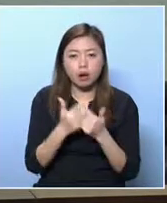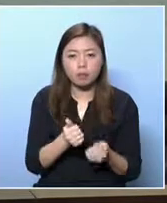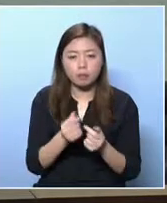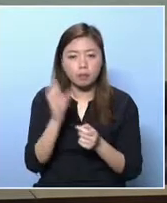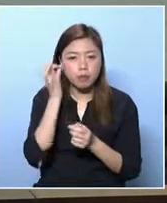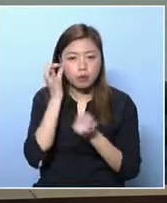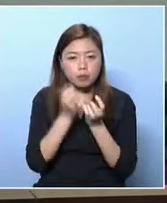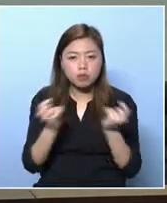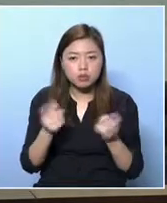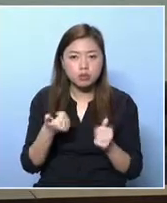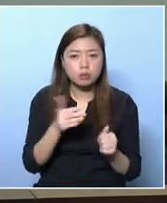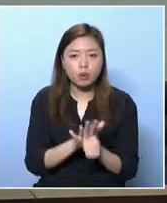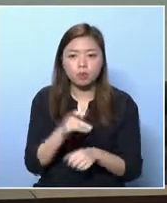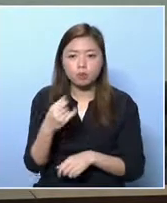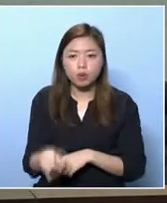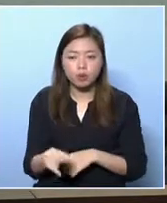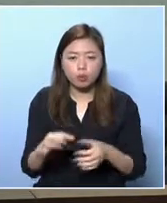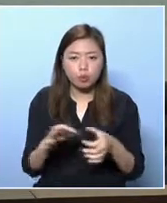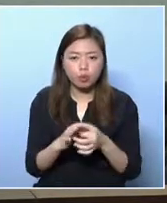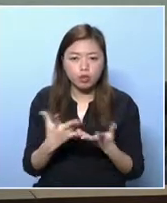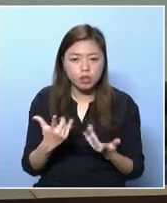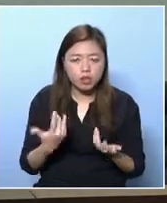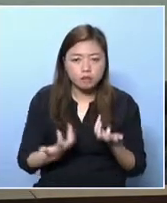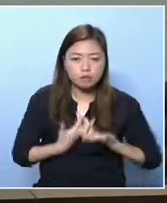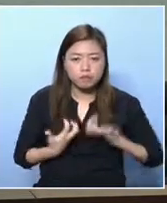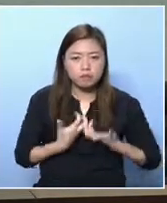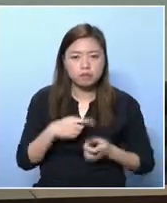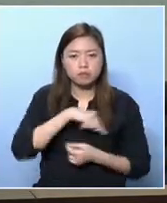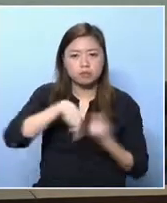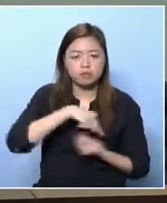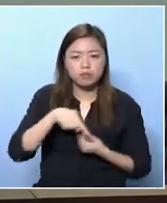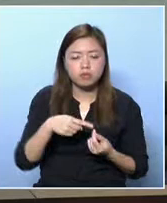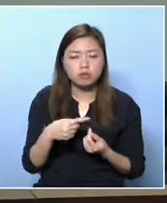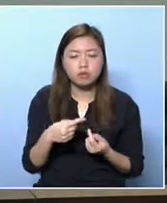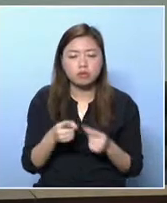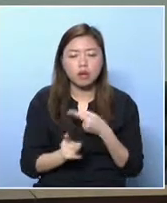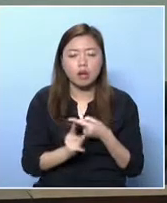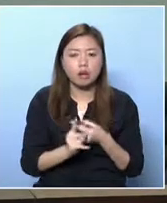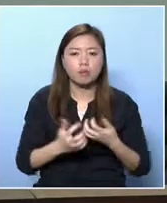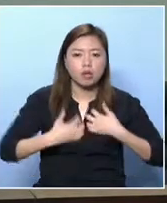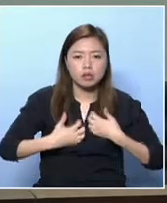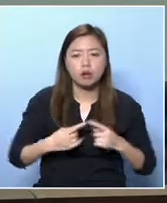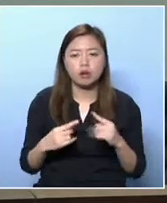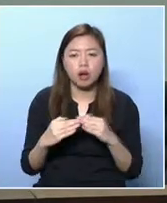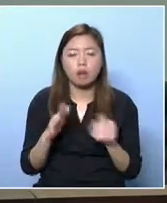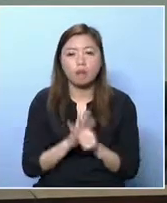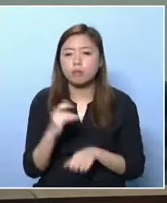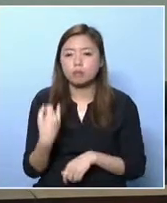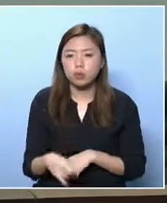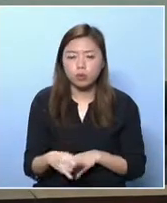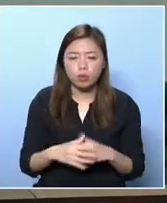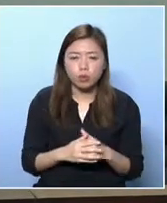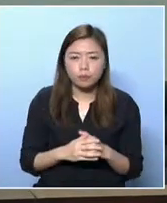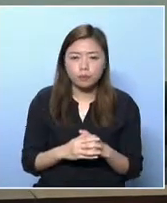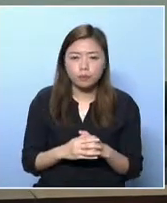if you say the poverty, the policies improve the poverty line, it's